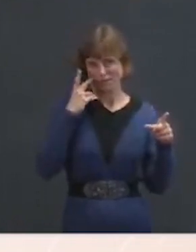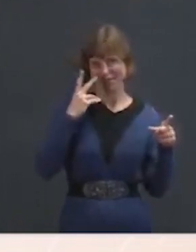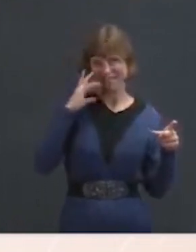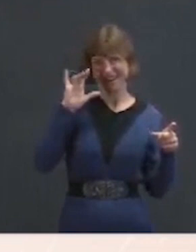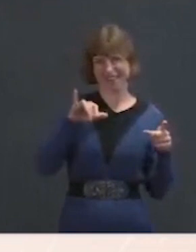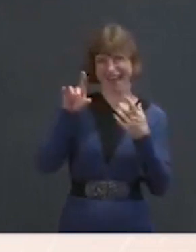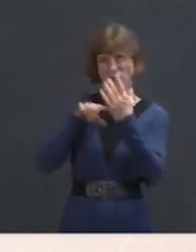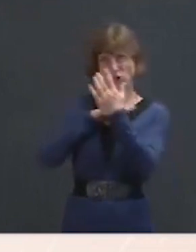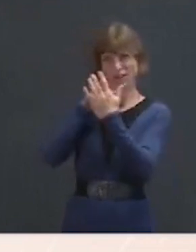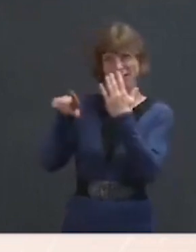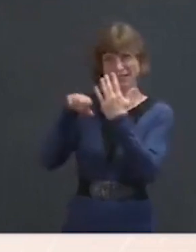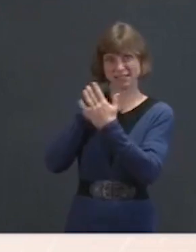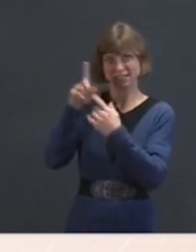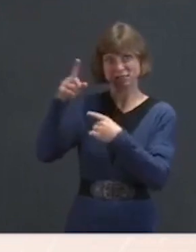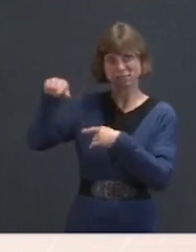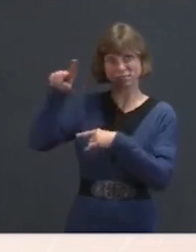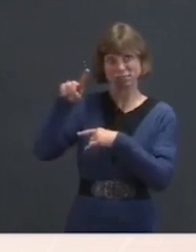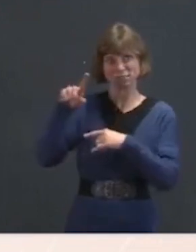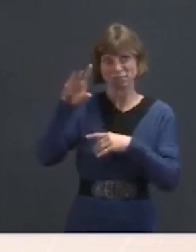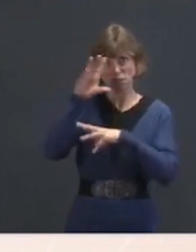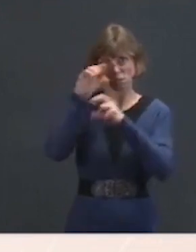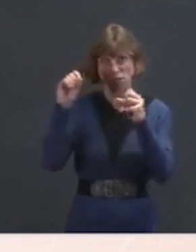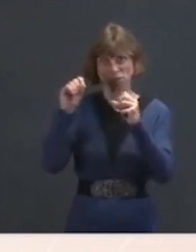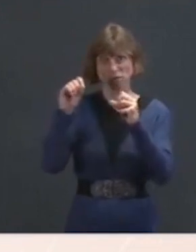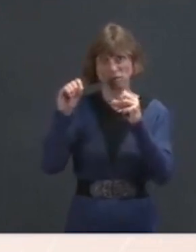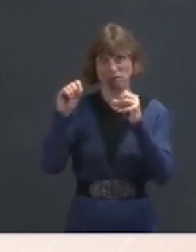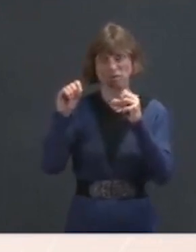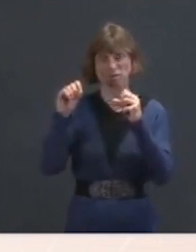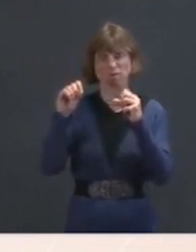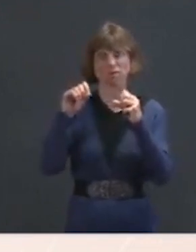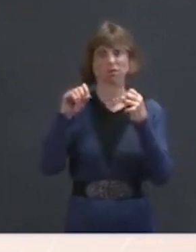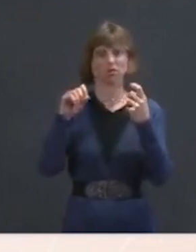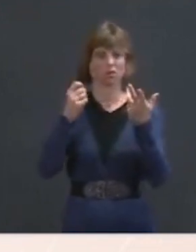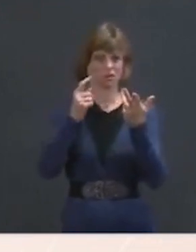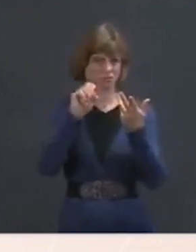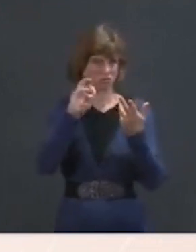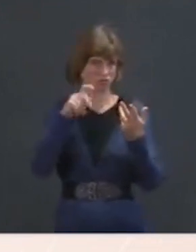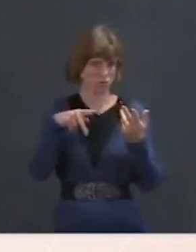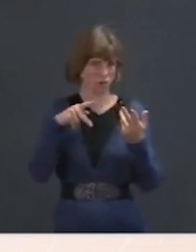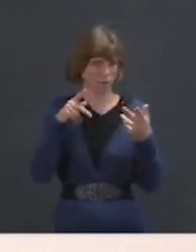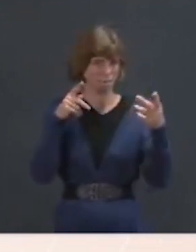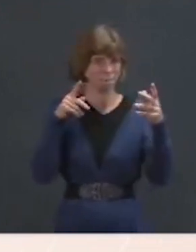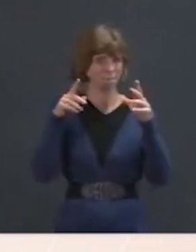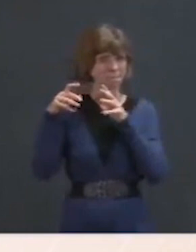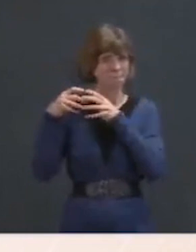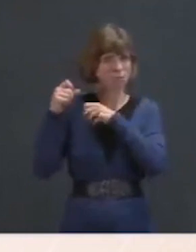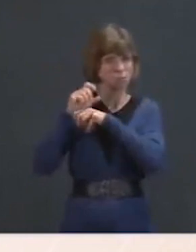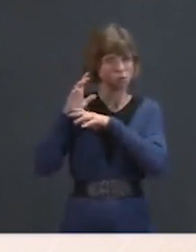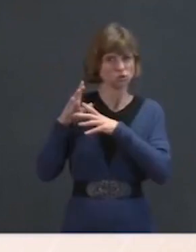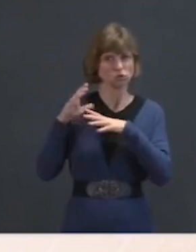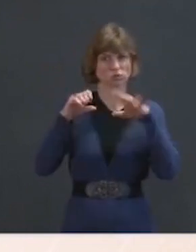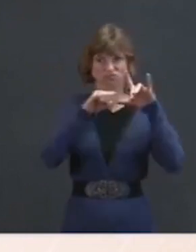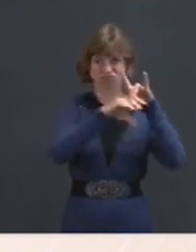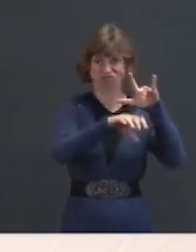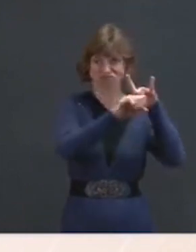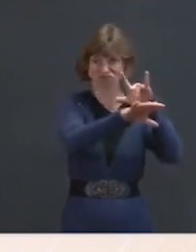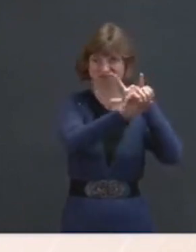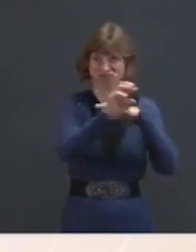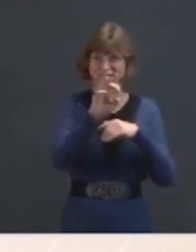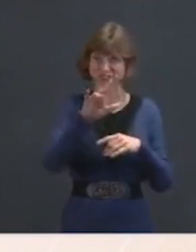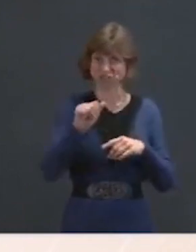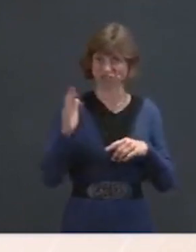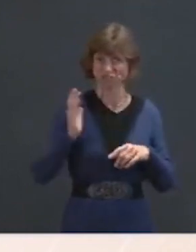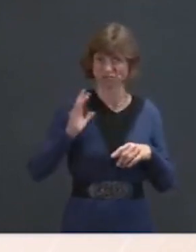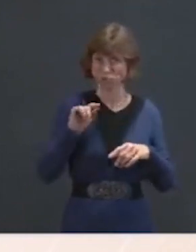administration officials had leveled at the Trump administration when they strike Syria back in 2017, why